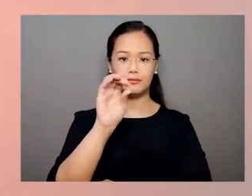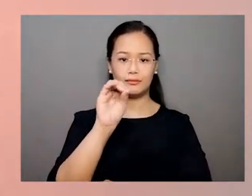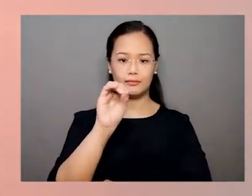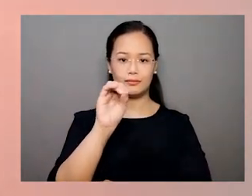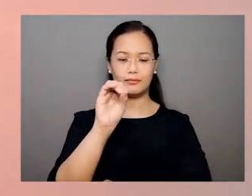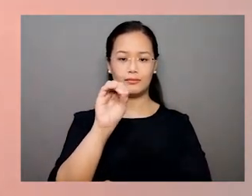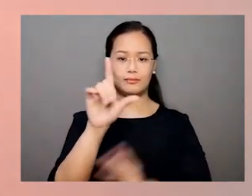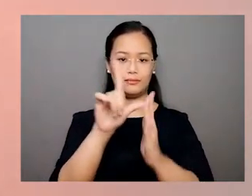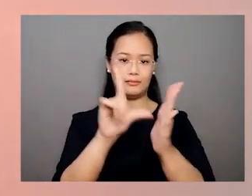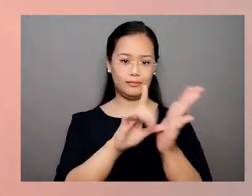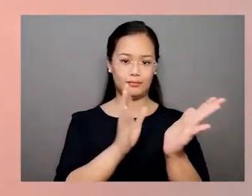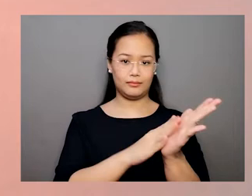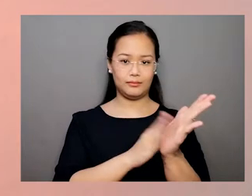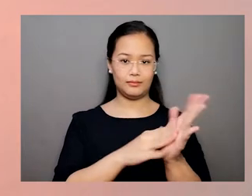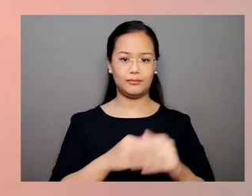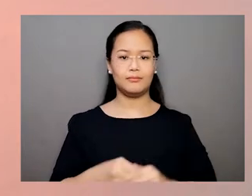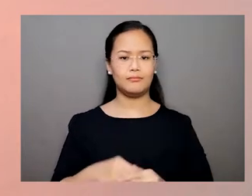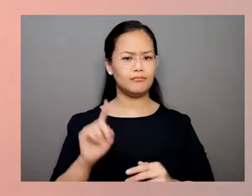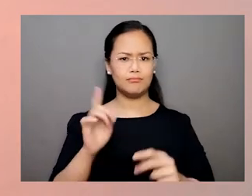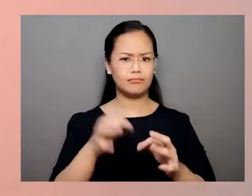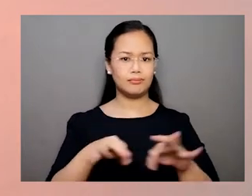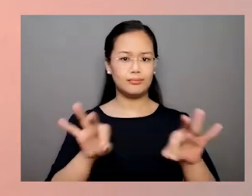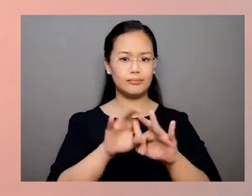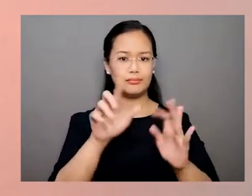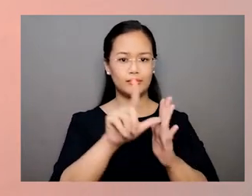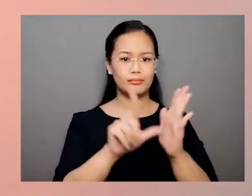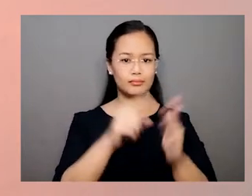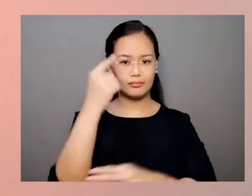What is the relevance of law to people's lives?